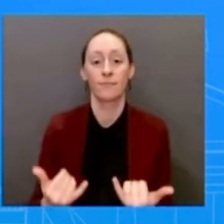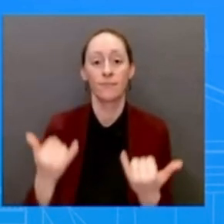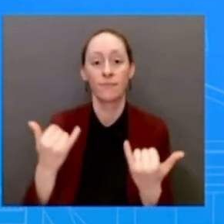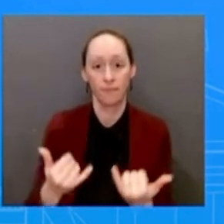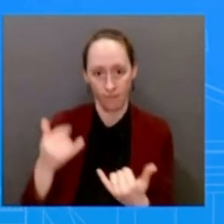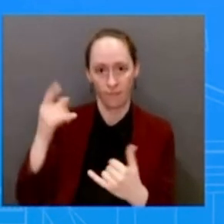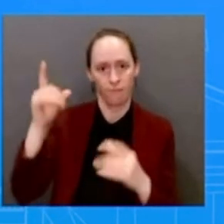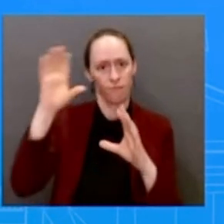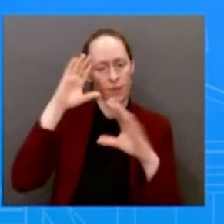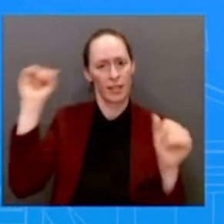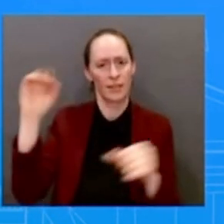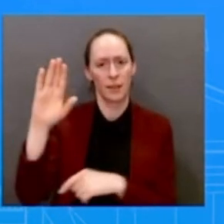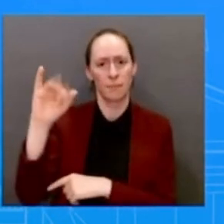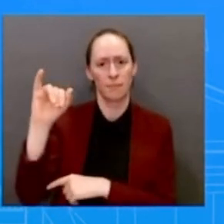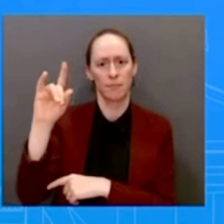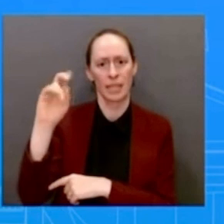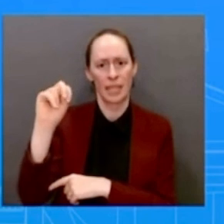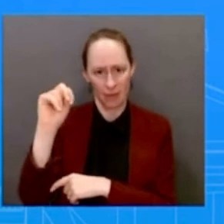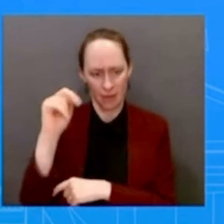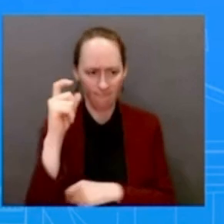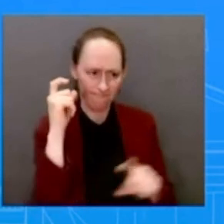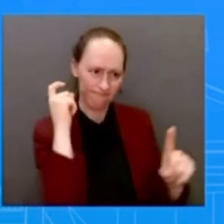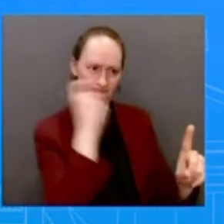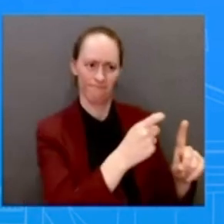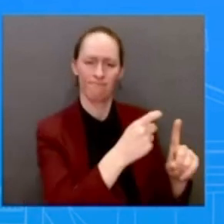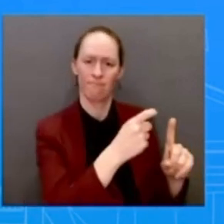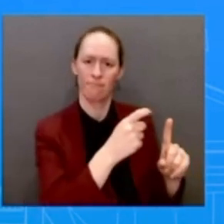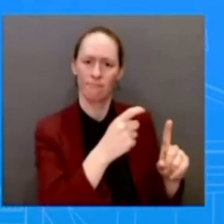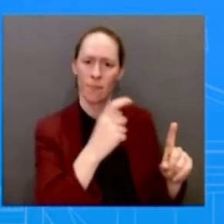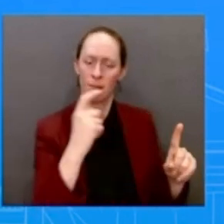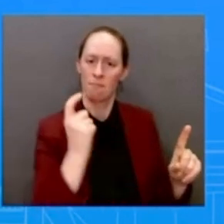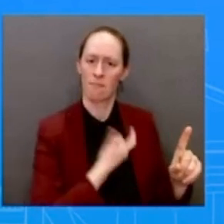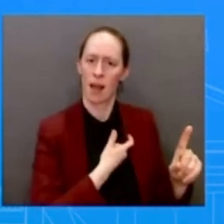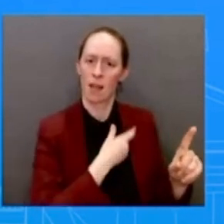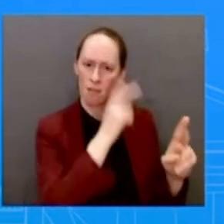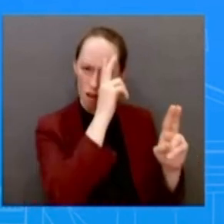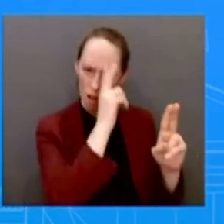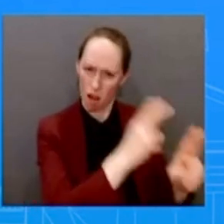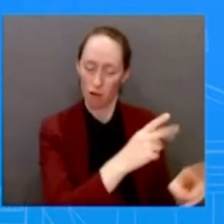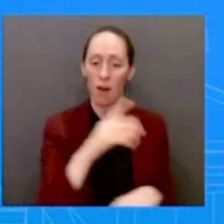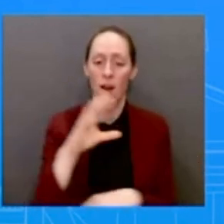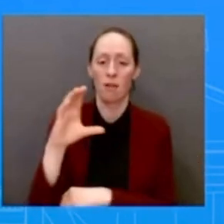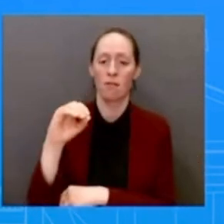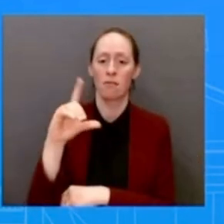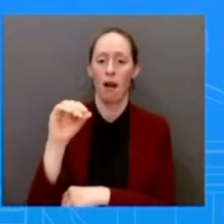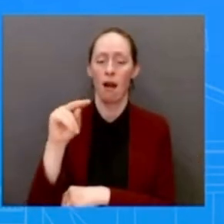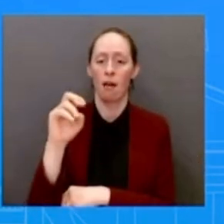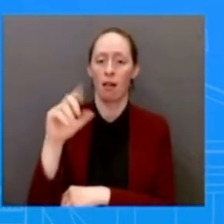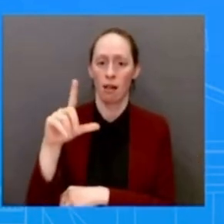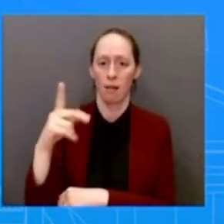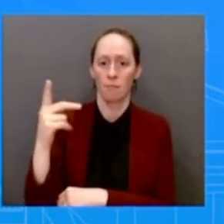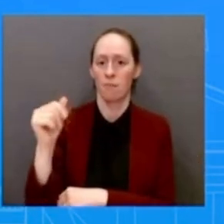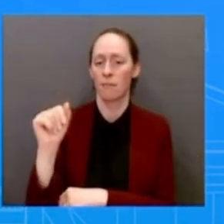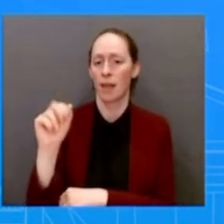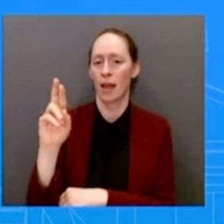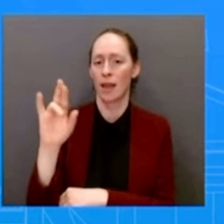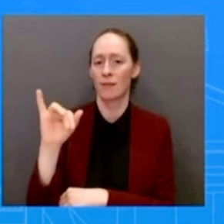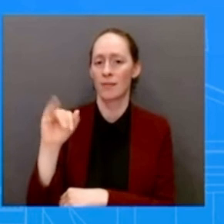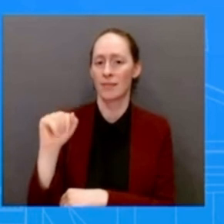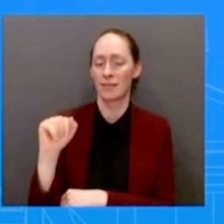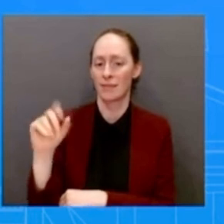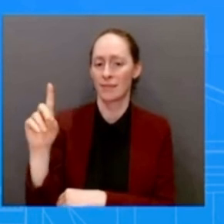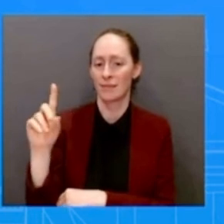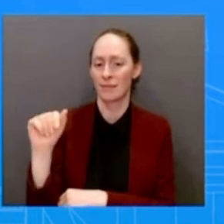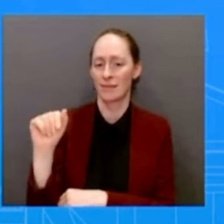Colonel Paris Davis, for the gallantry he displayed at great personal risk that went above and beyond